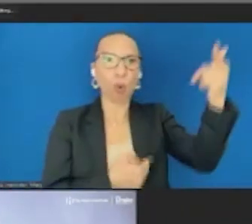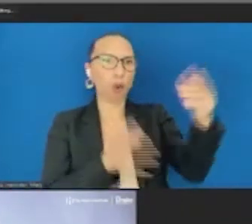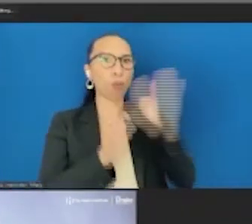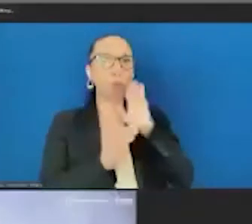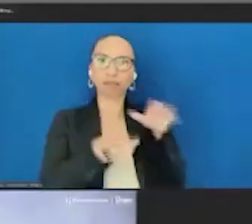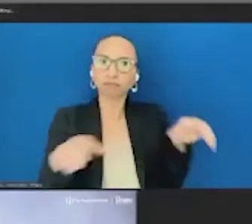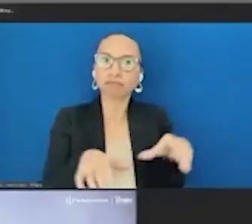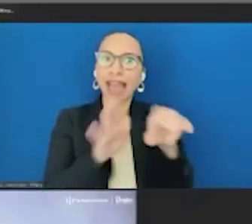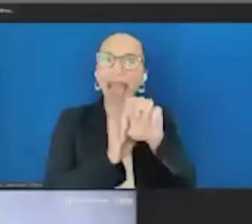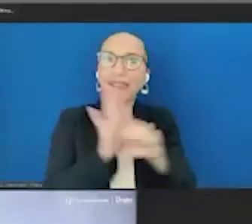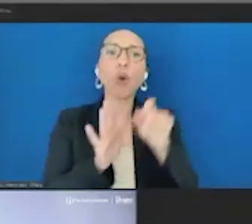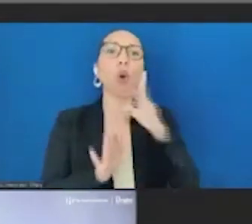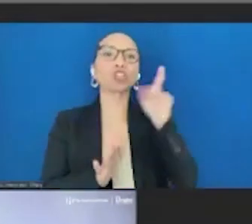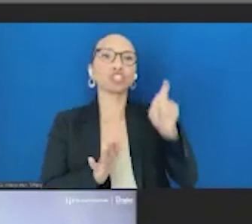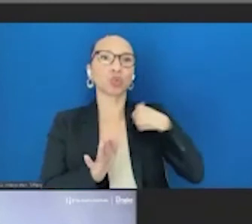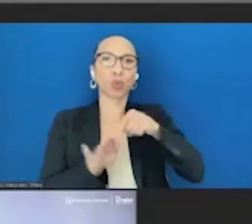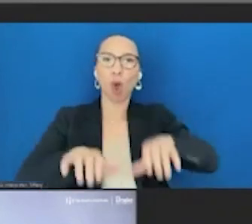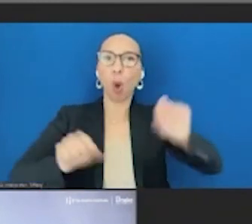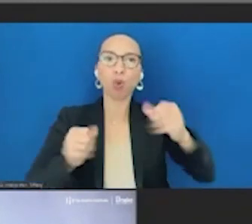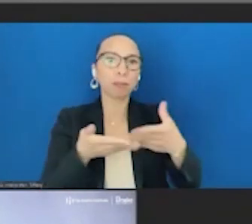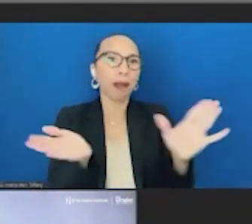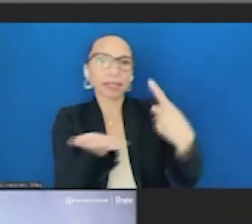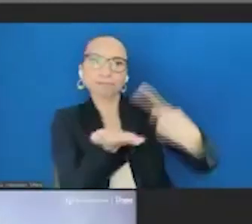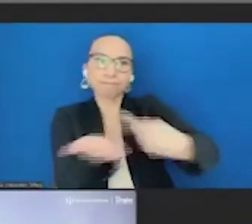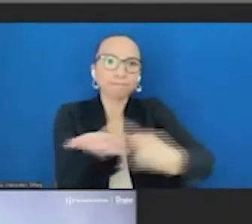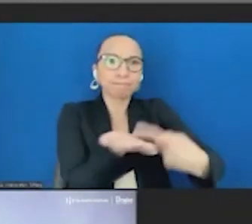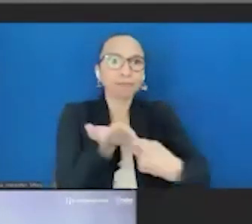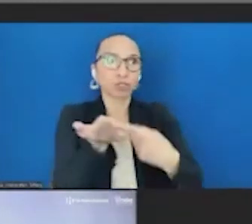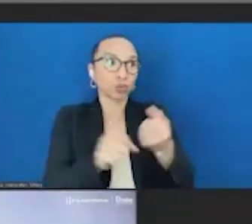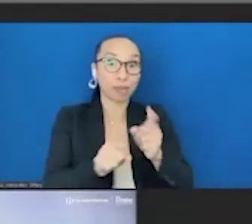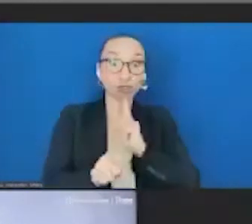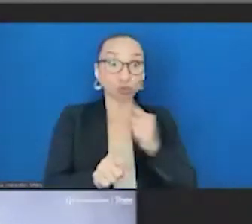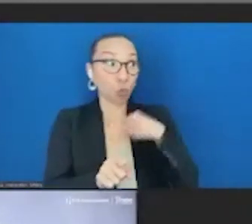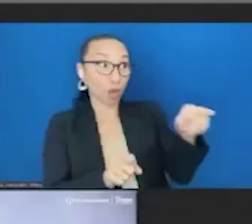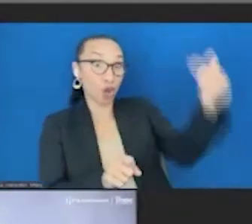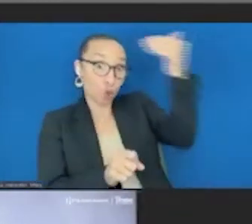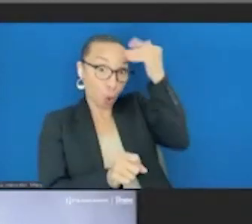issues of ethics and decision making are brought to the fore, in how elected officials make decisions?